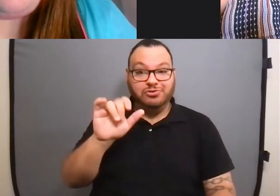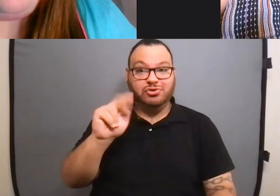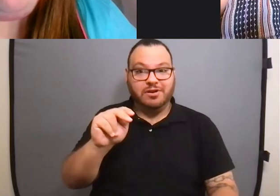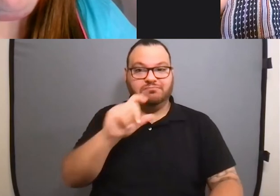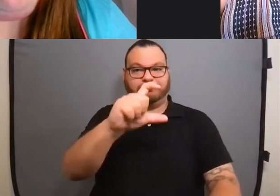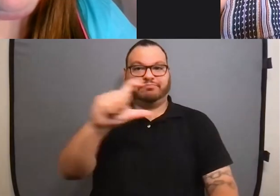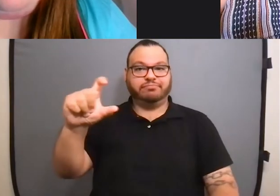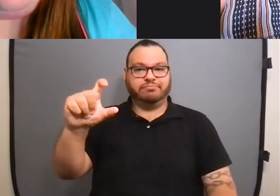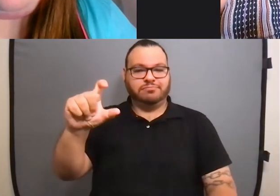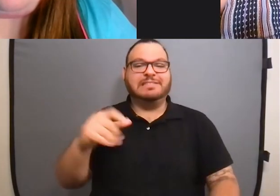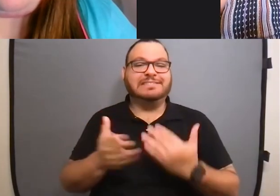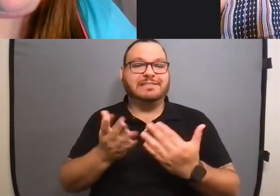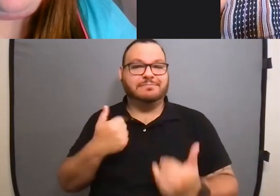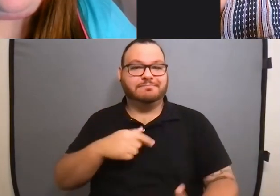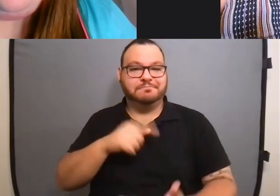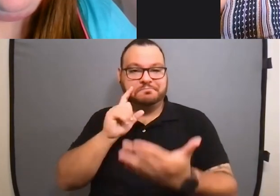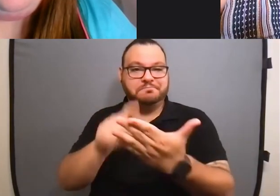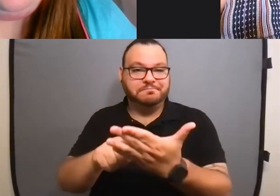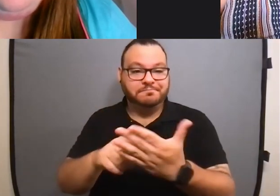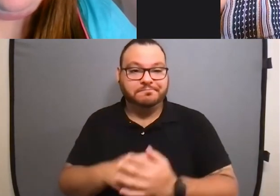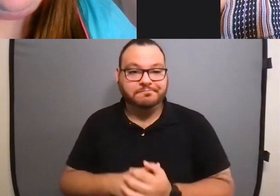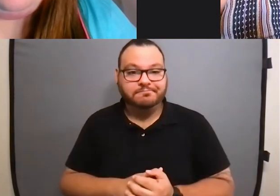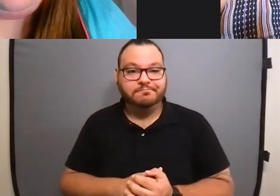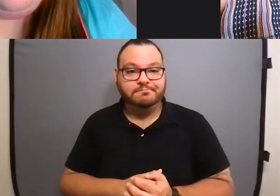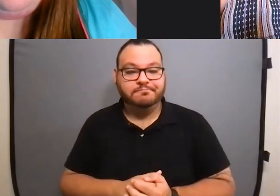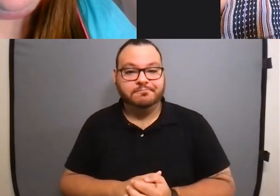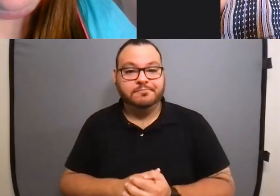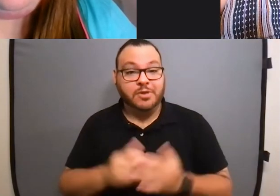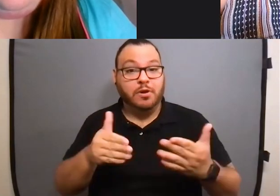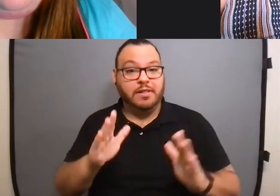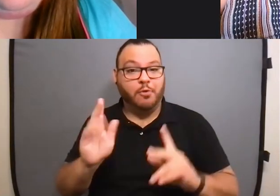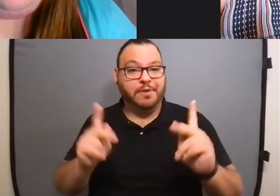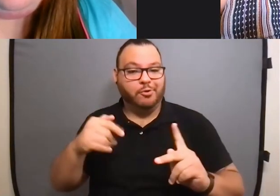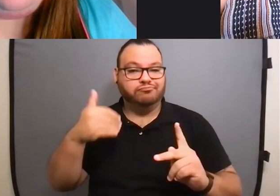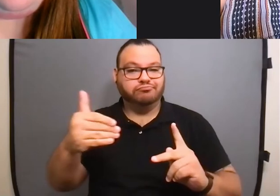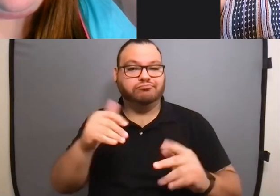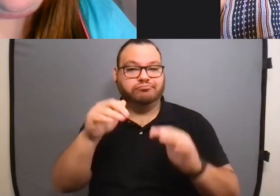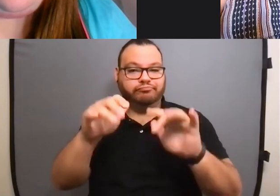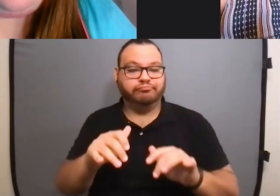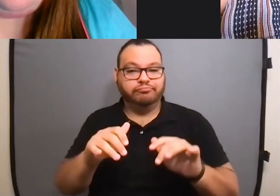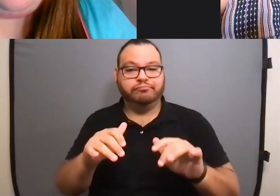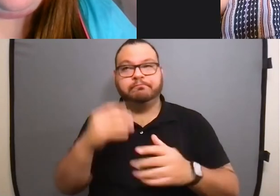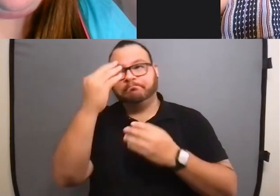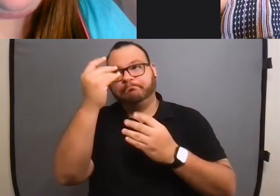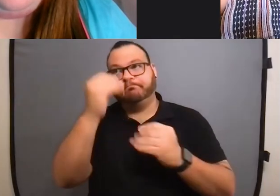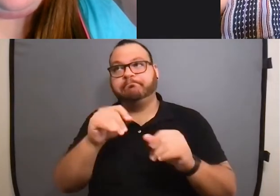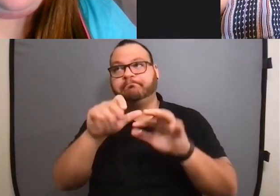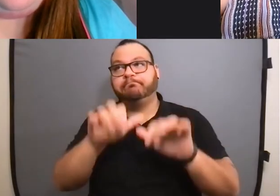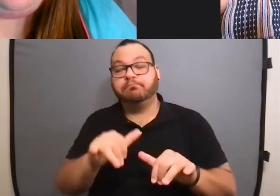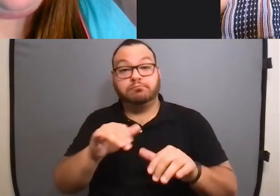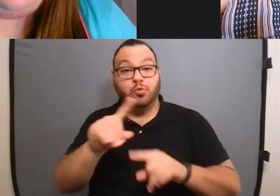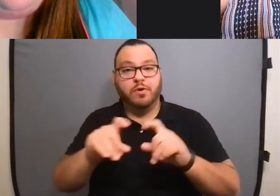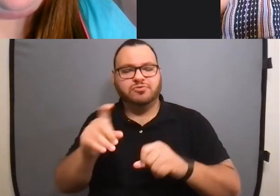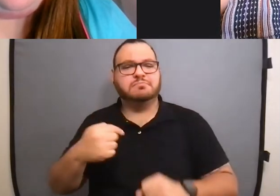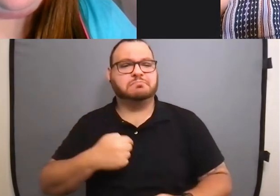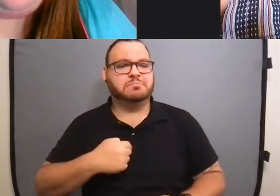that question to pop out at us. Um, while we give people a minute to, uh, queue up their questions, Tony, I'll go ahead and ask